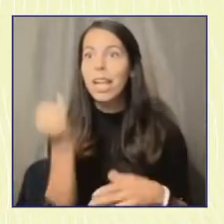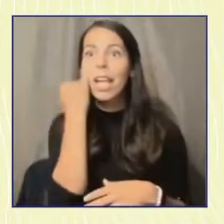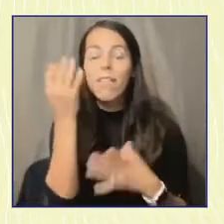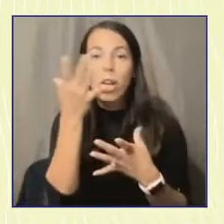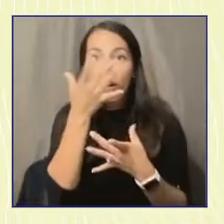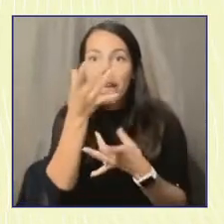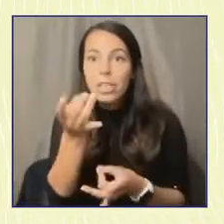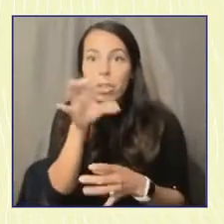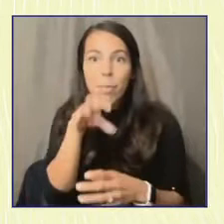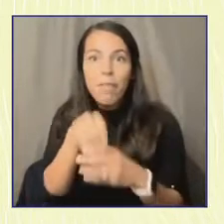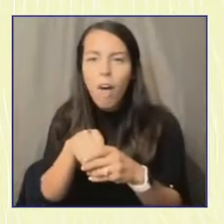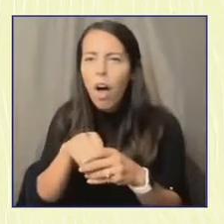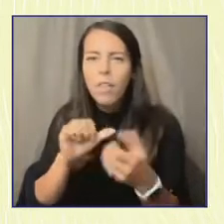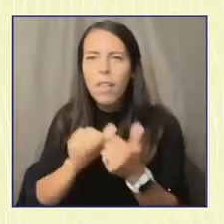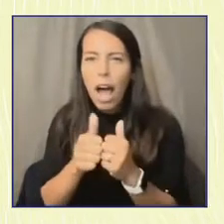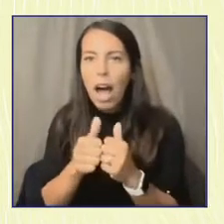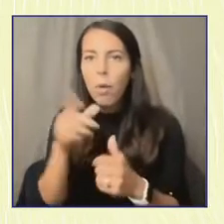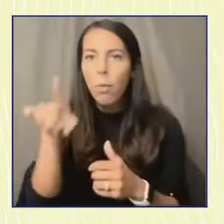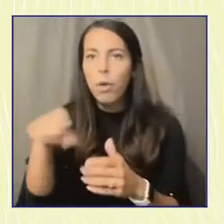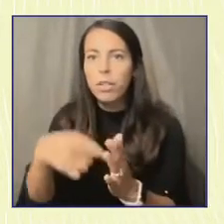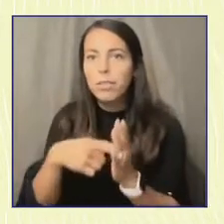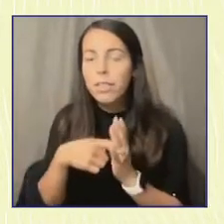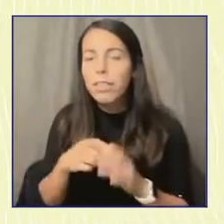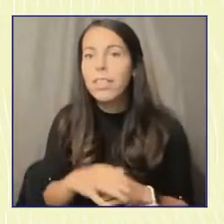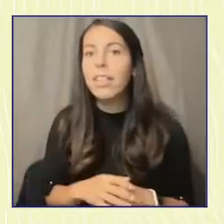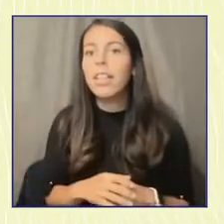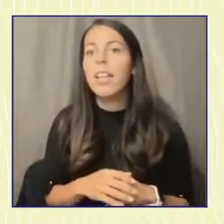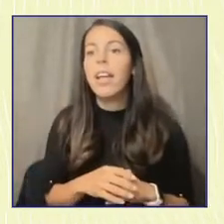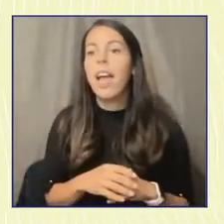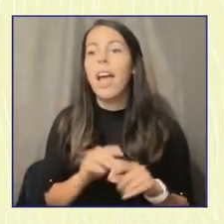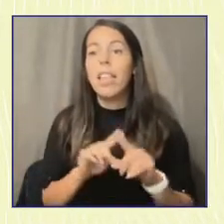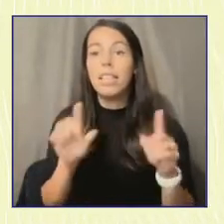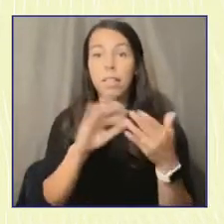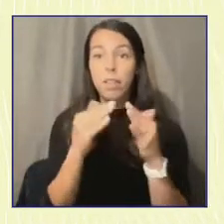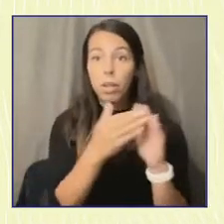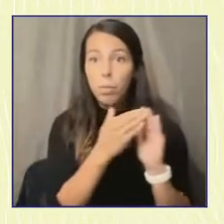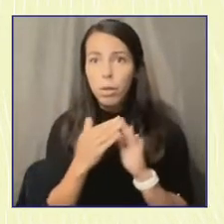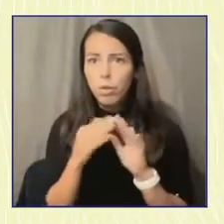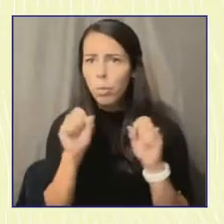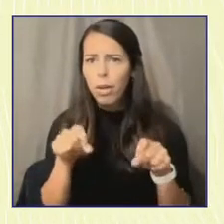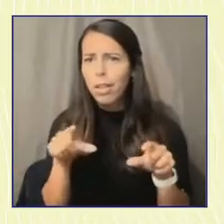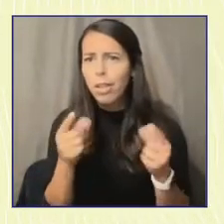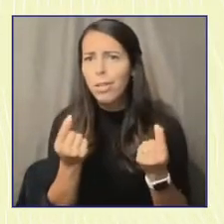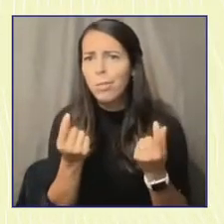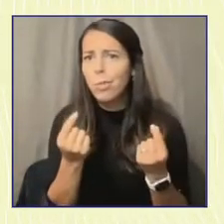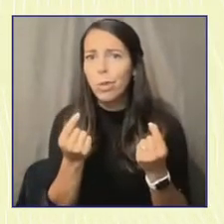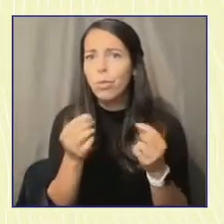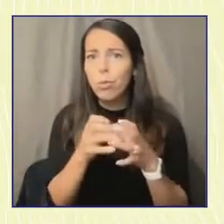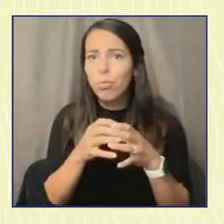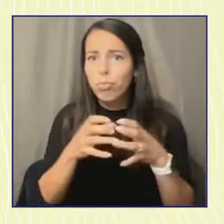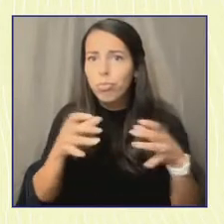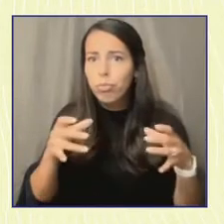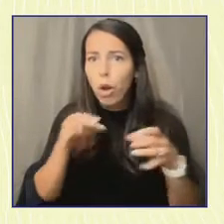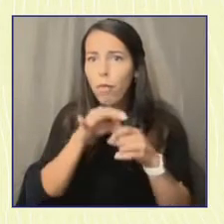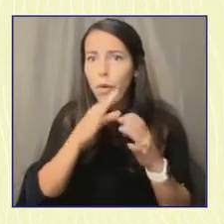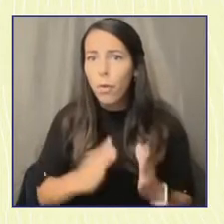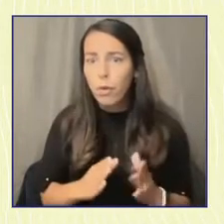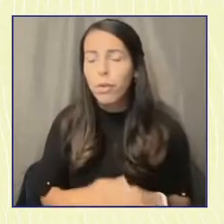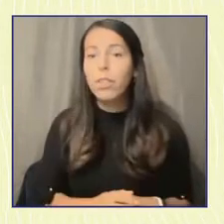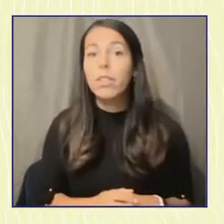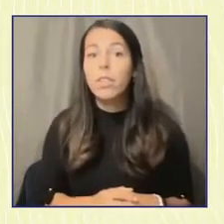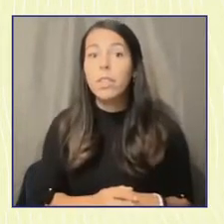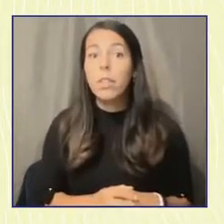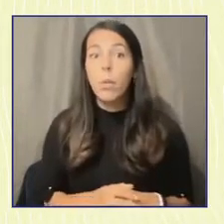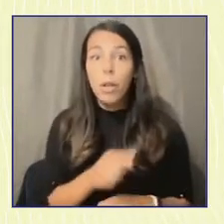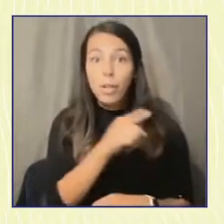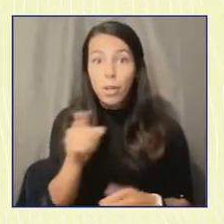We all know how important that is and what different communities can start doing to grow voters today. As you listen, use the Q